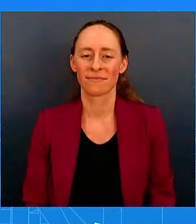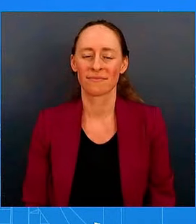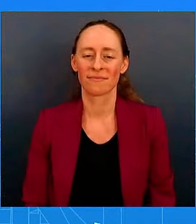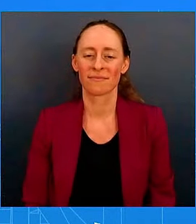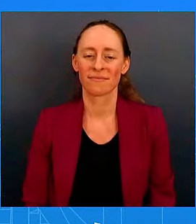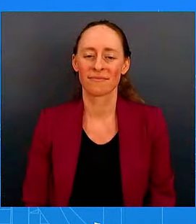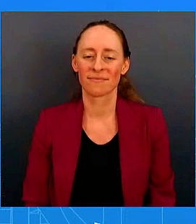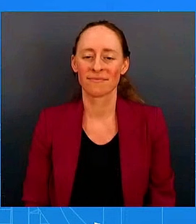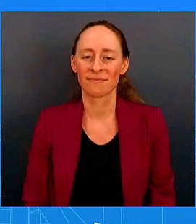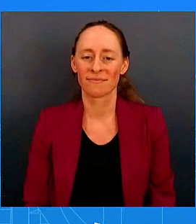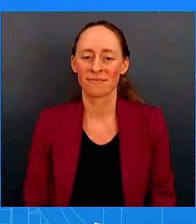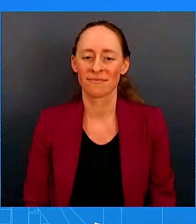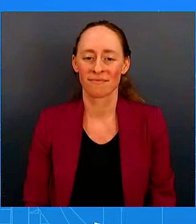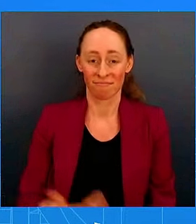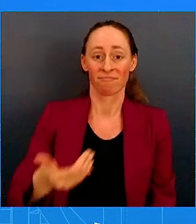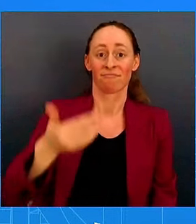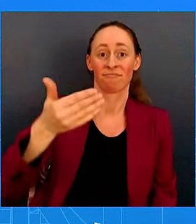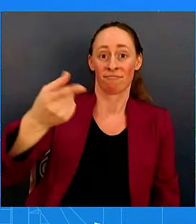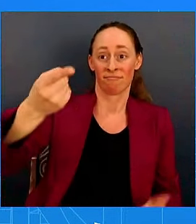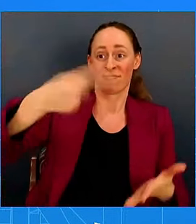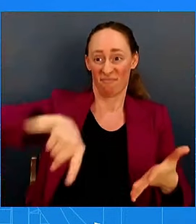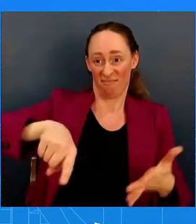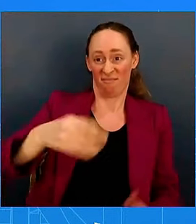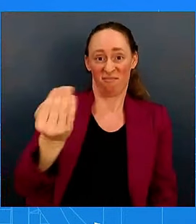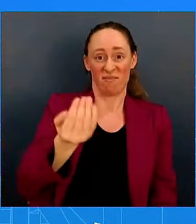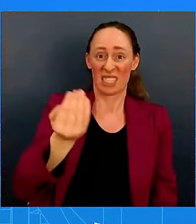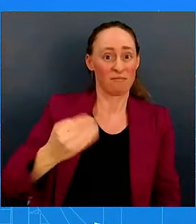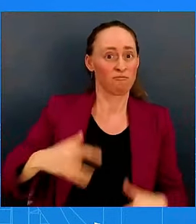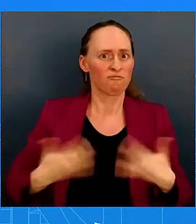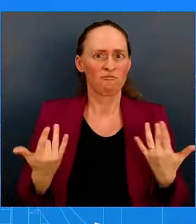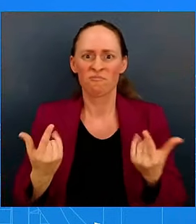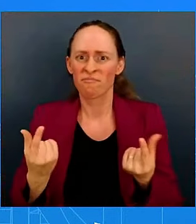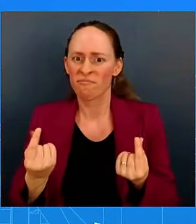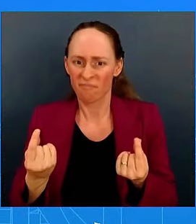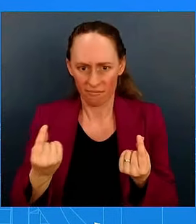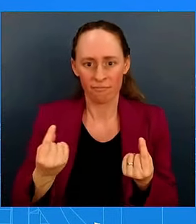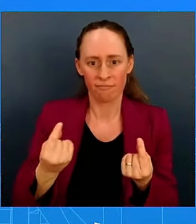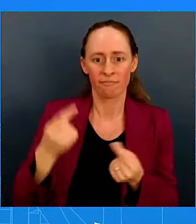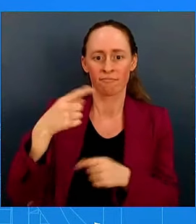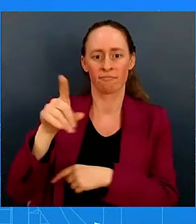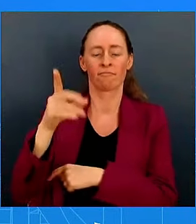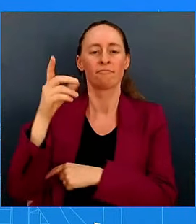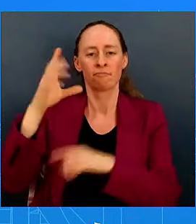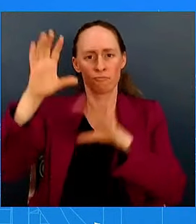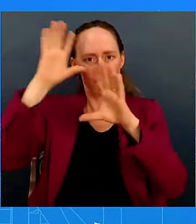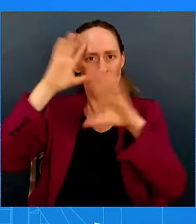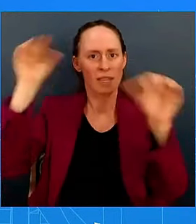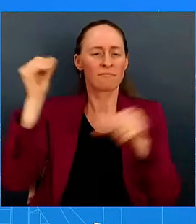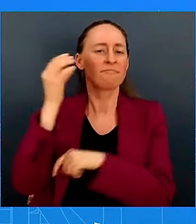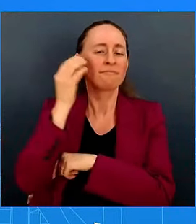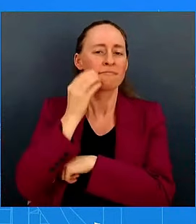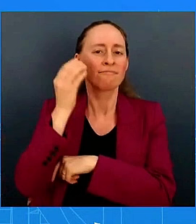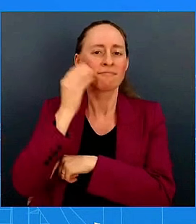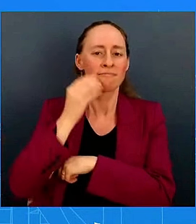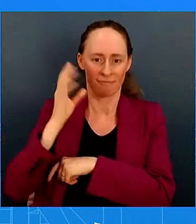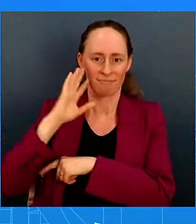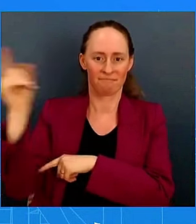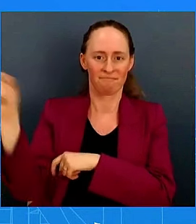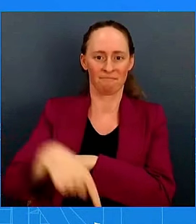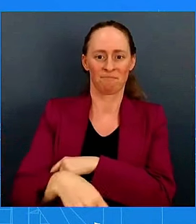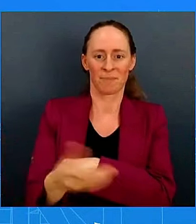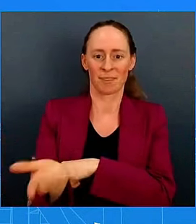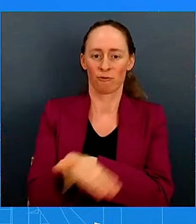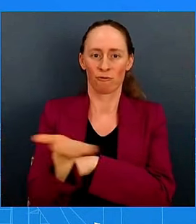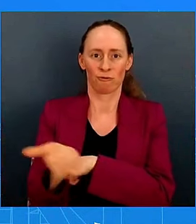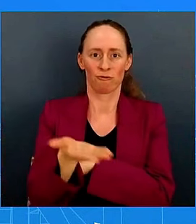September, President Biden will welcome the President of the United Arab Emirates, His Highness Sheikh Mohammed bin Zayed Al-Nayan to the White House.